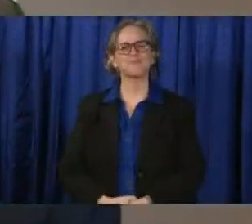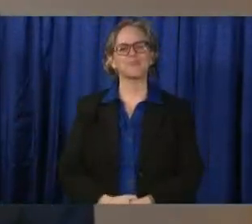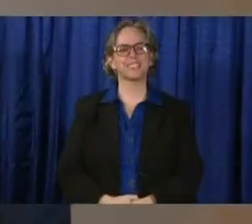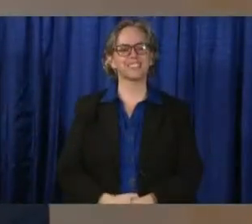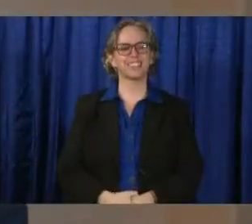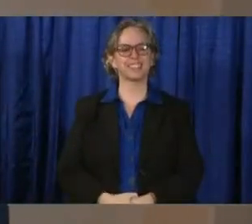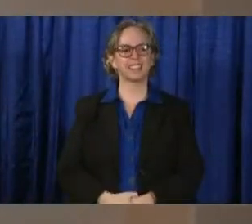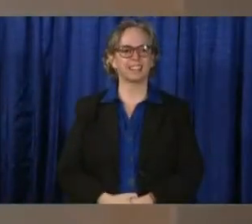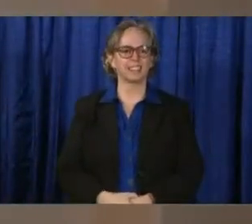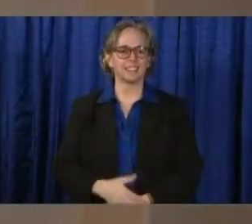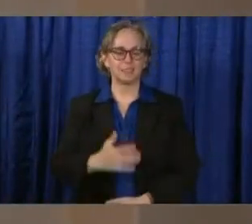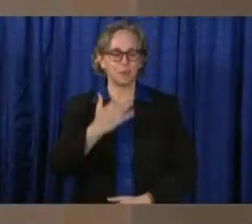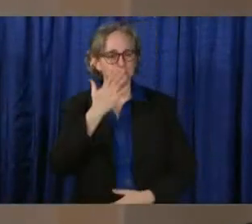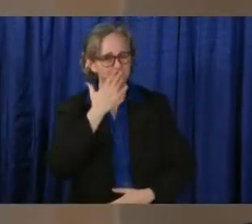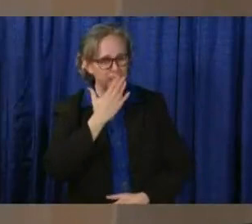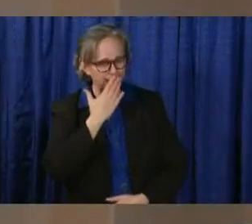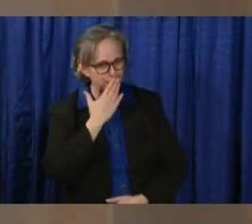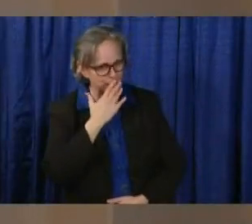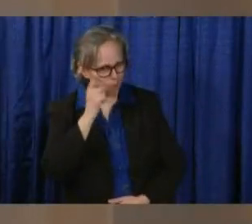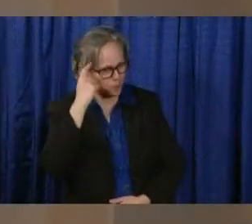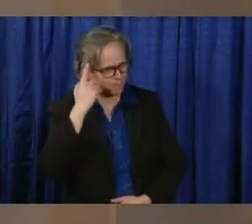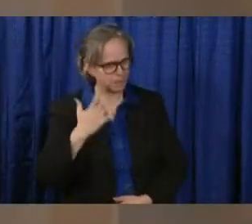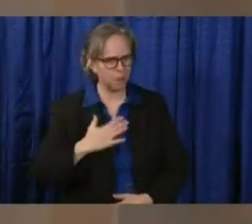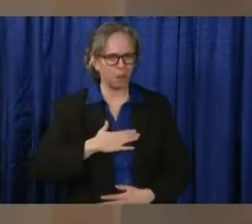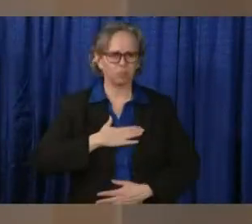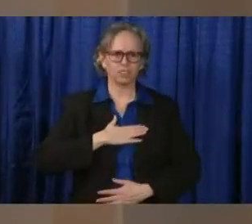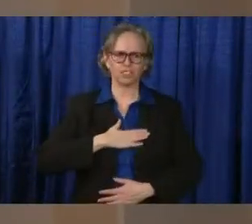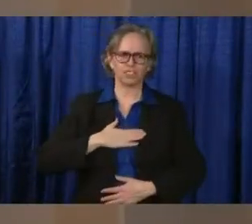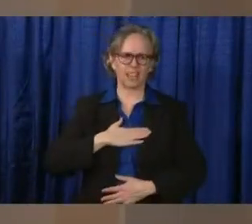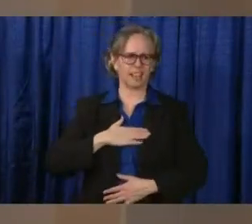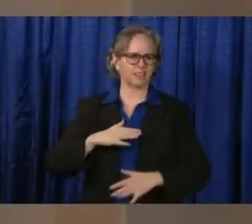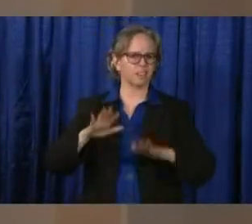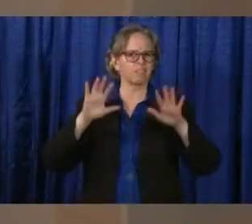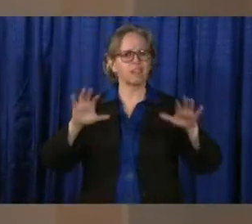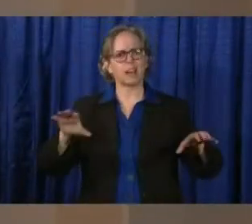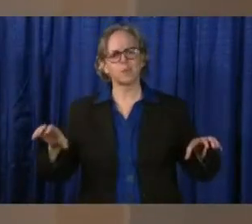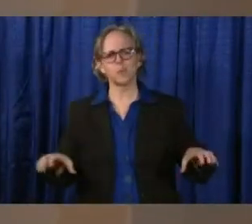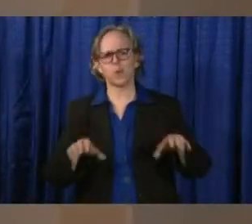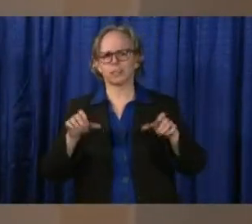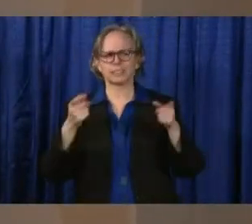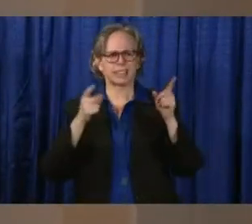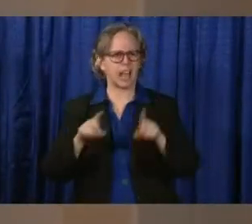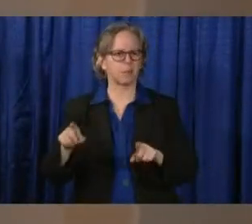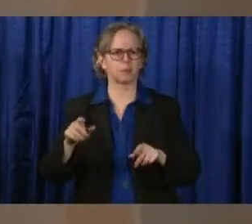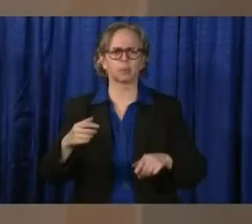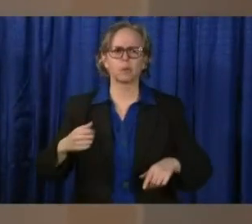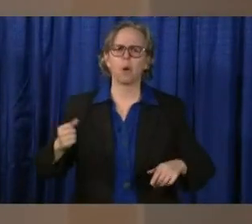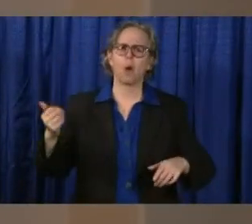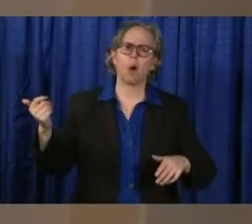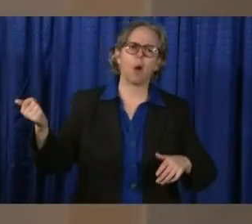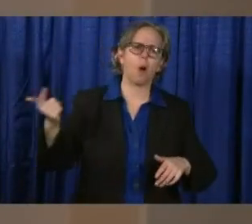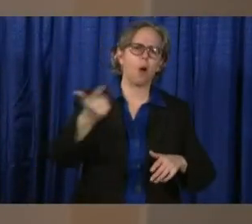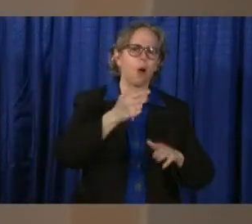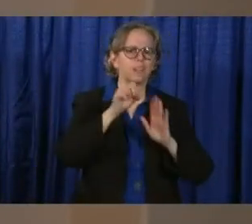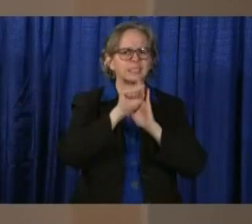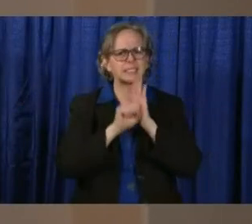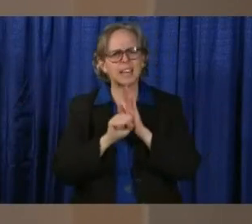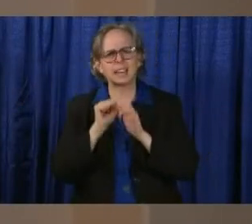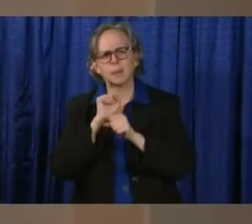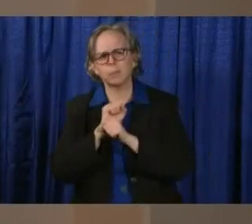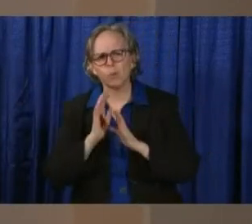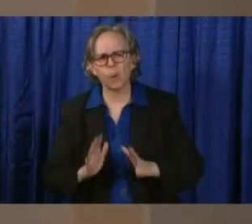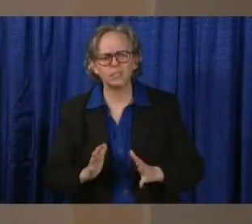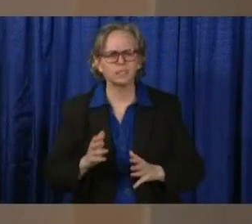Thank you very much, Governor. do appreciate all the great work that all of the employees across the state and everybody that's part of the essential business